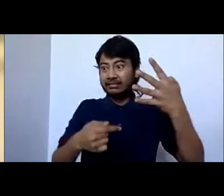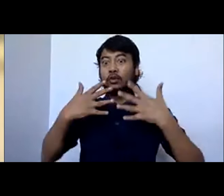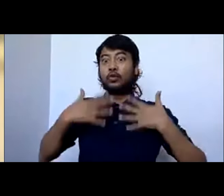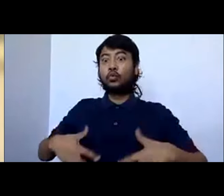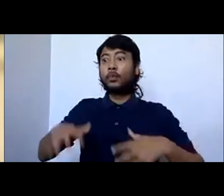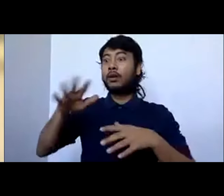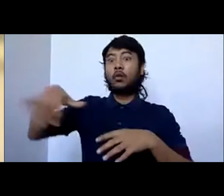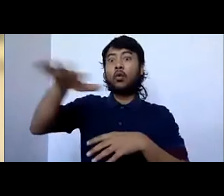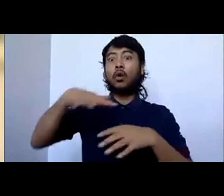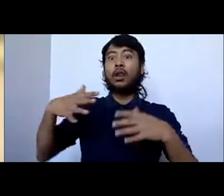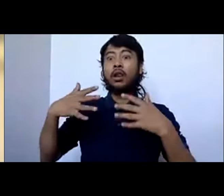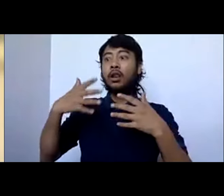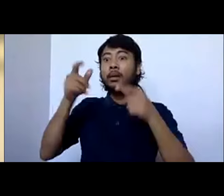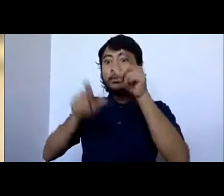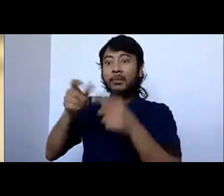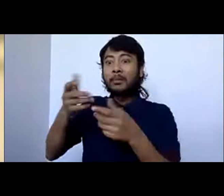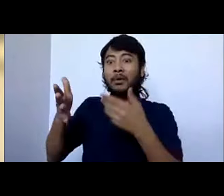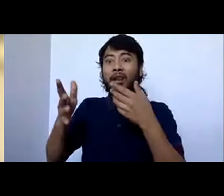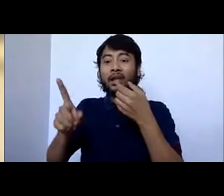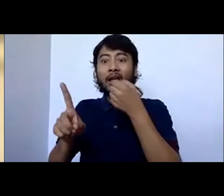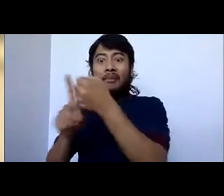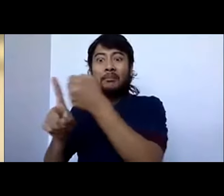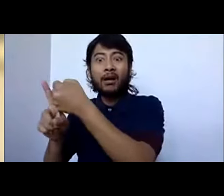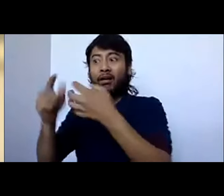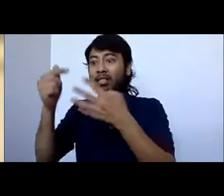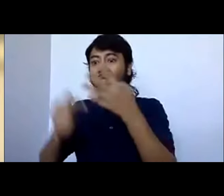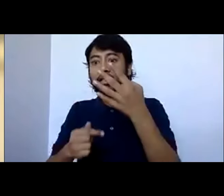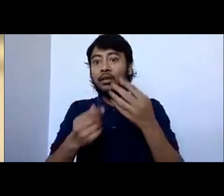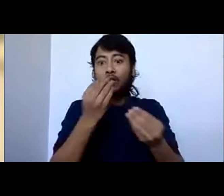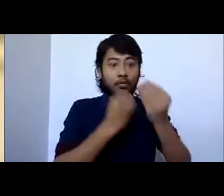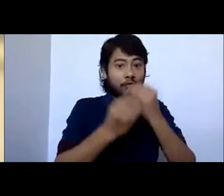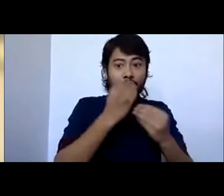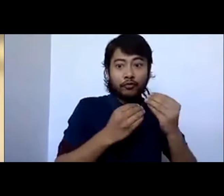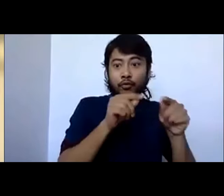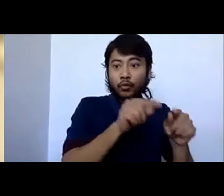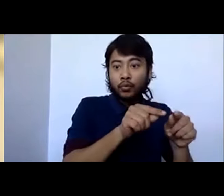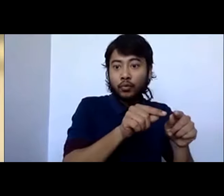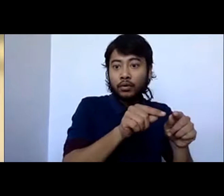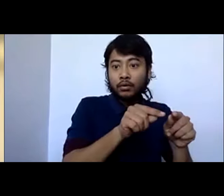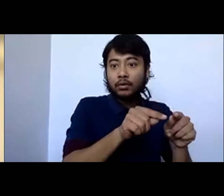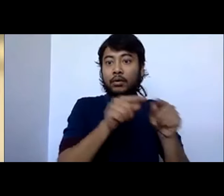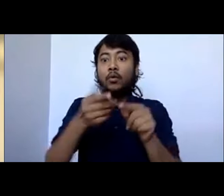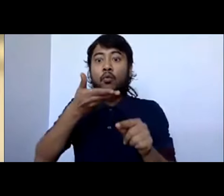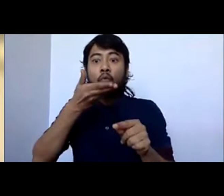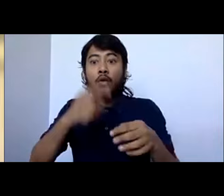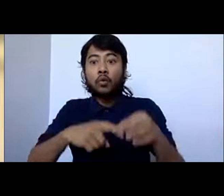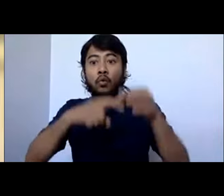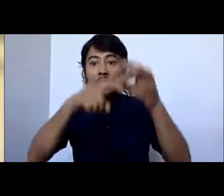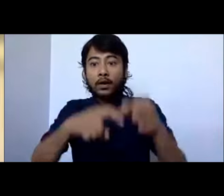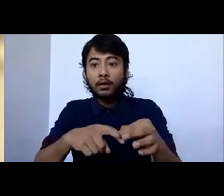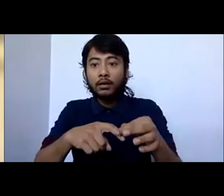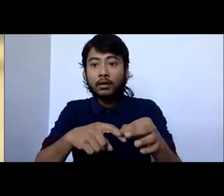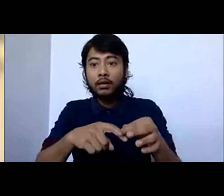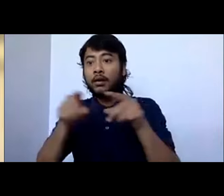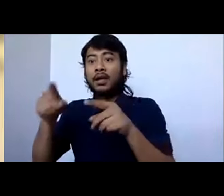talked about before, human health is affected by, you know, threatened food supplies, re-emerging infectious diseases, poor water quality, impact of